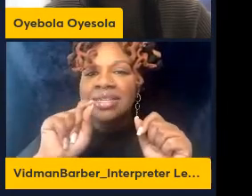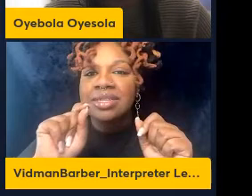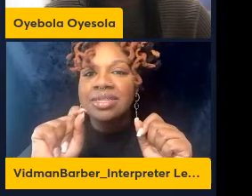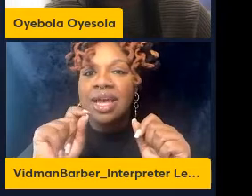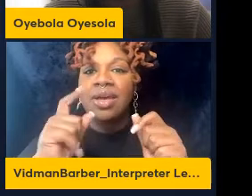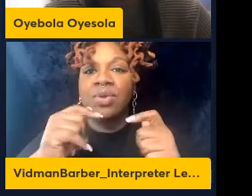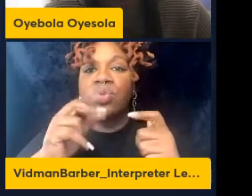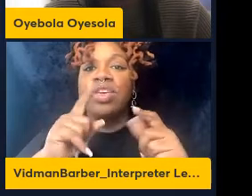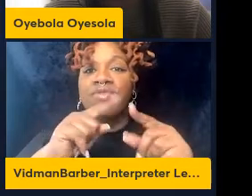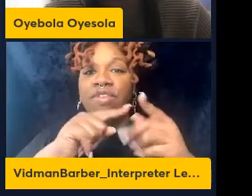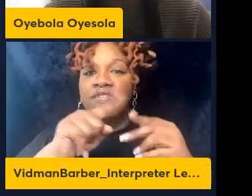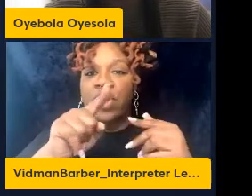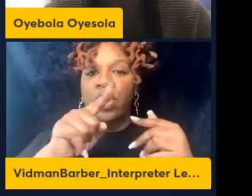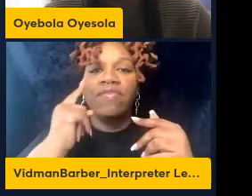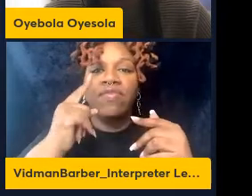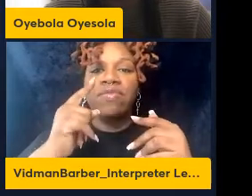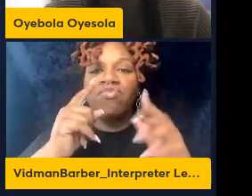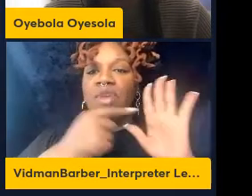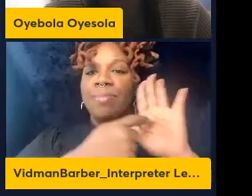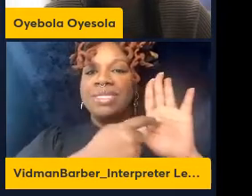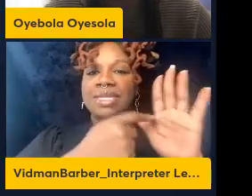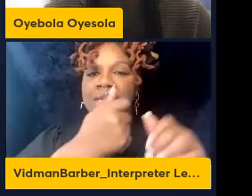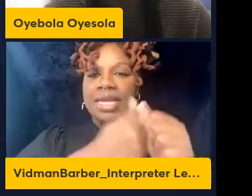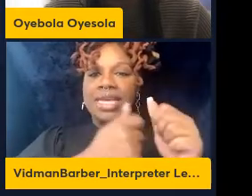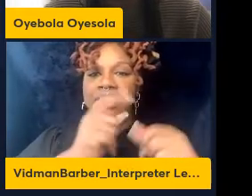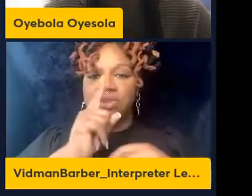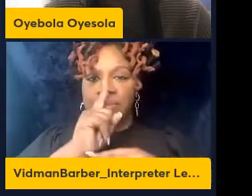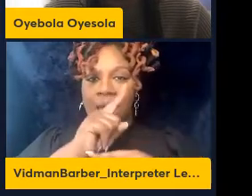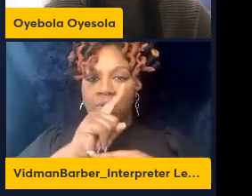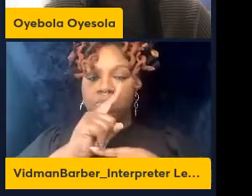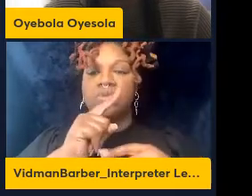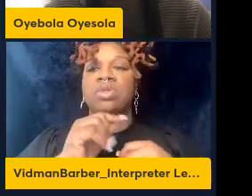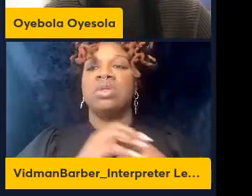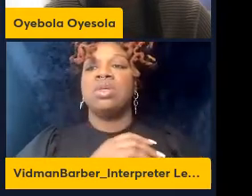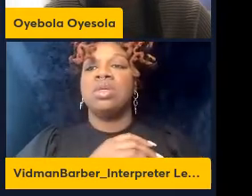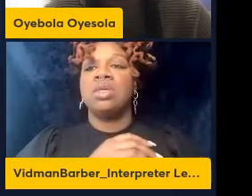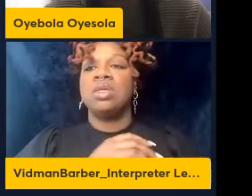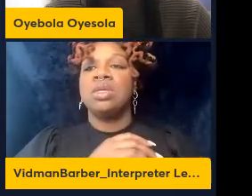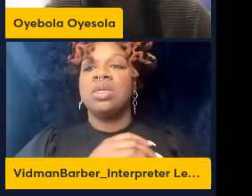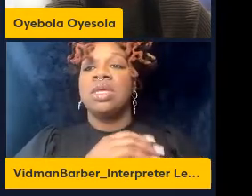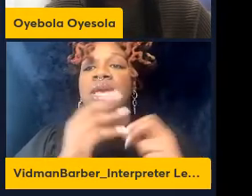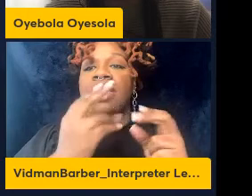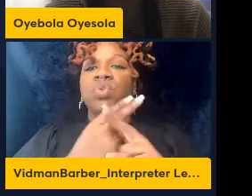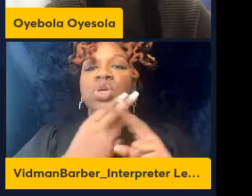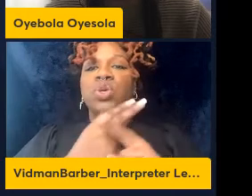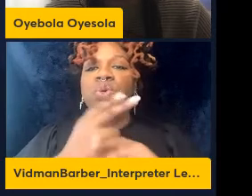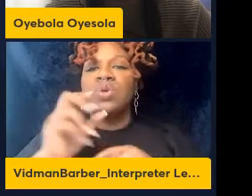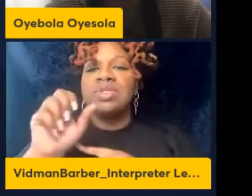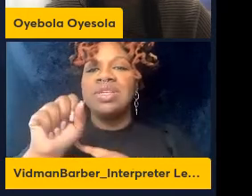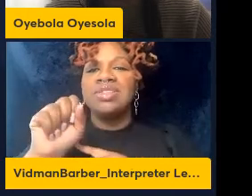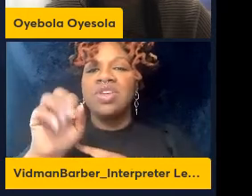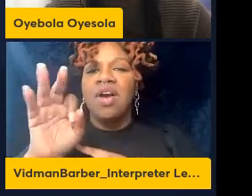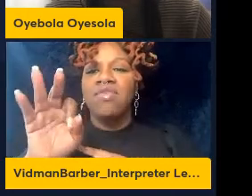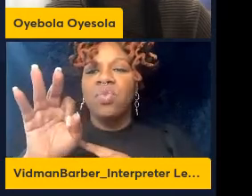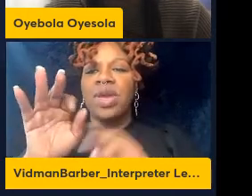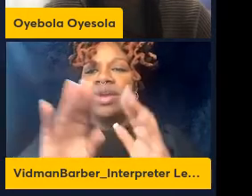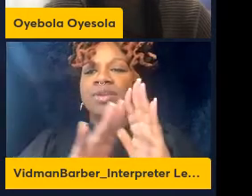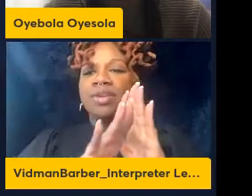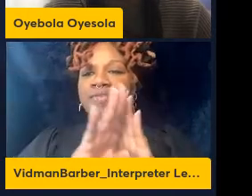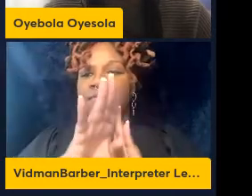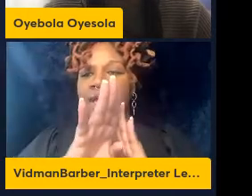to each mice that we processed and we use a software developed by last lab member